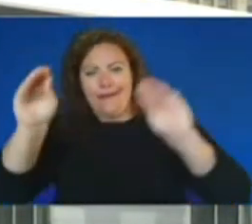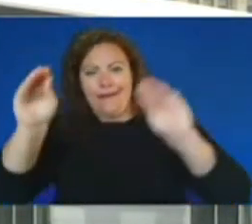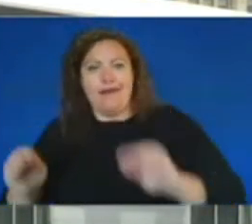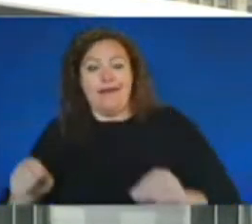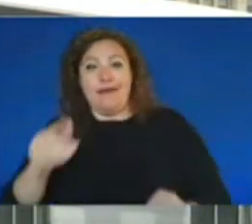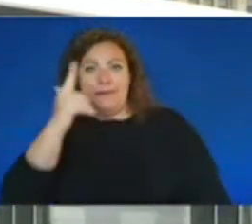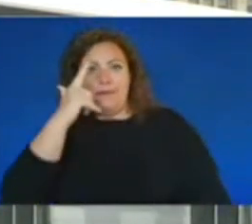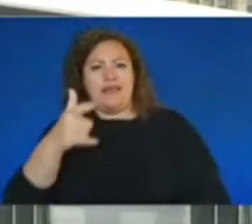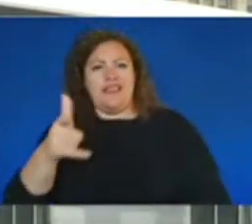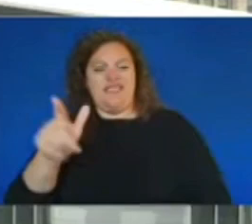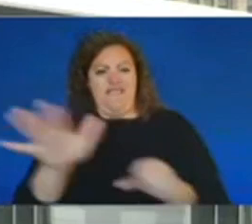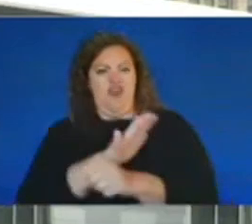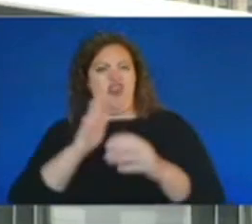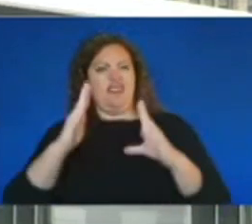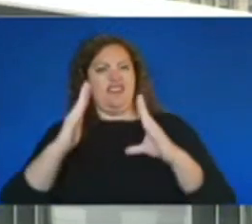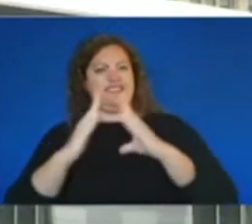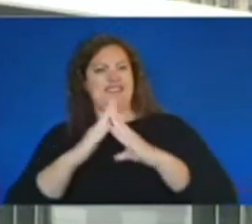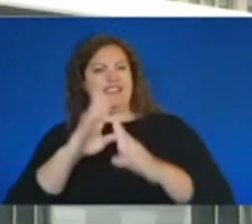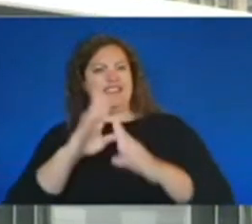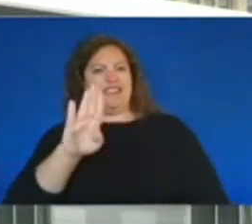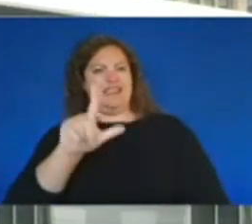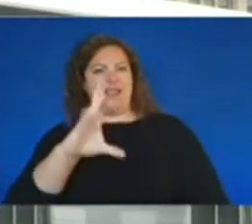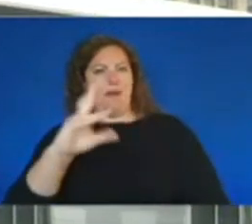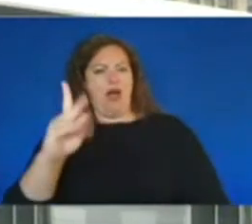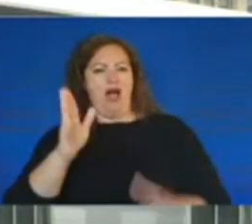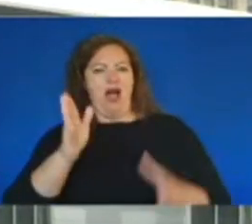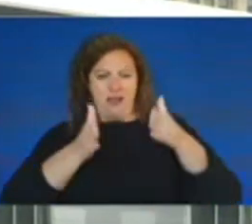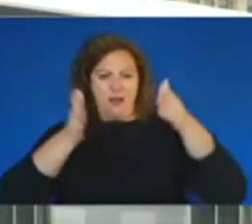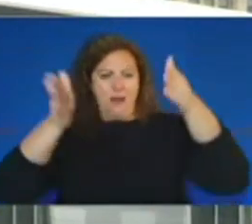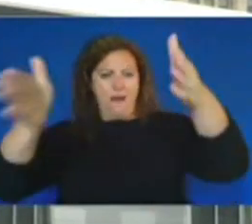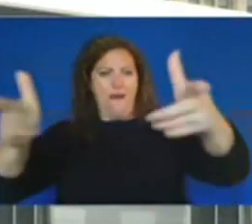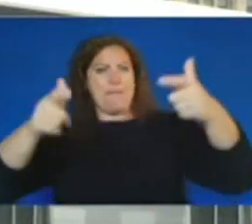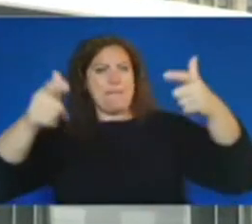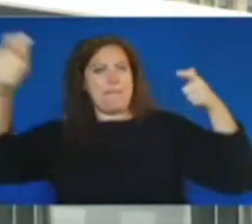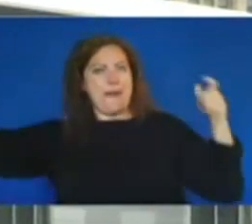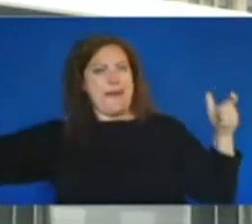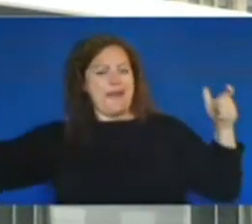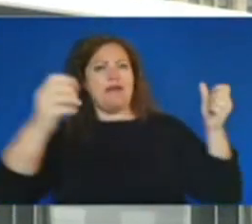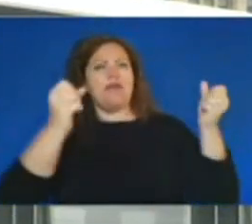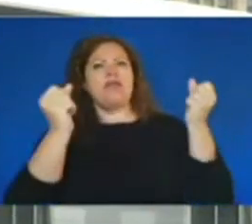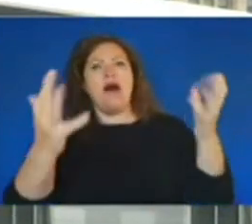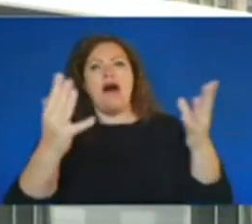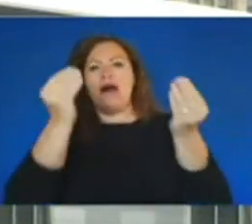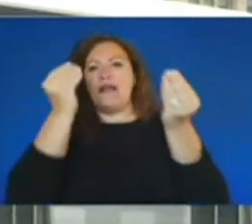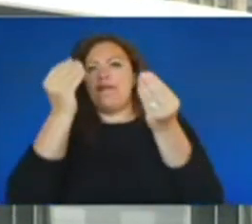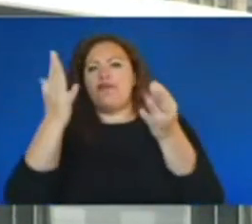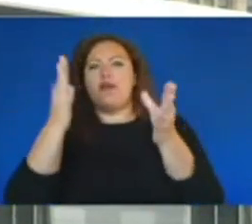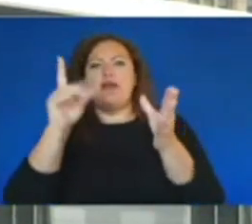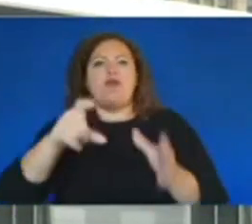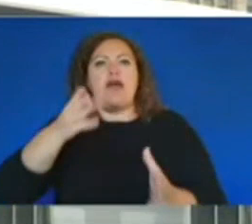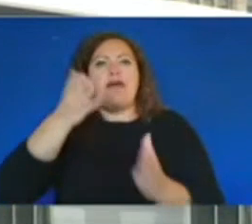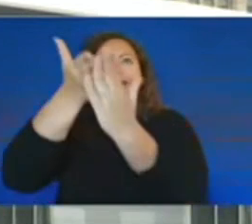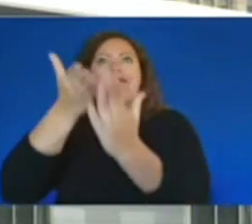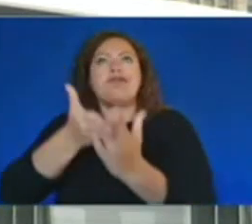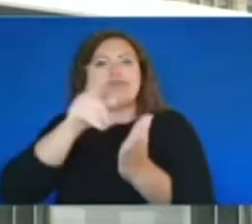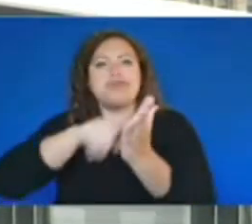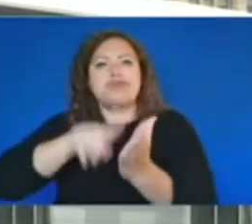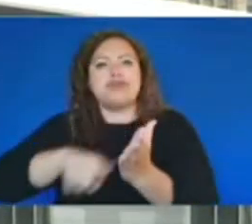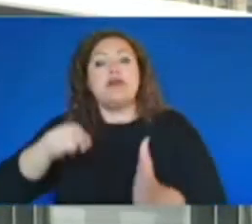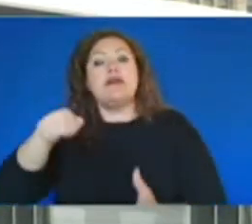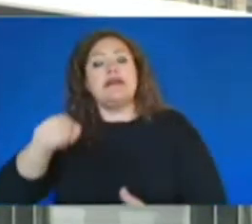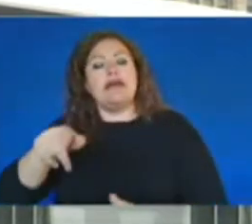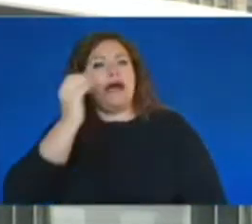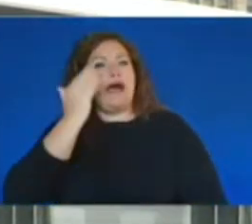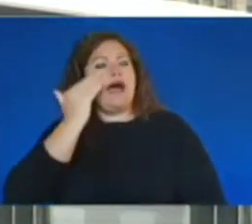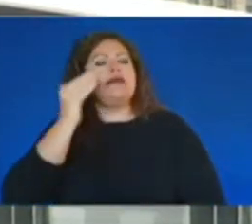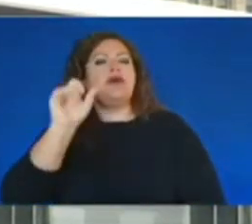and there's a lot of different perspectives and pieces of information that we have to put together to get the overall picture. And it slowly comes together over time, but we still